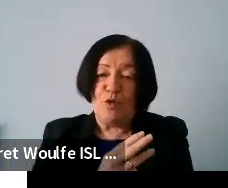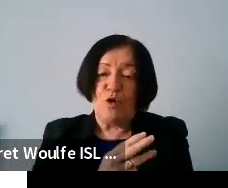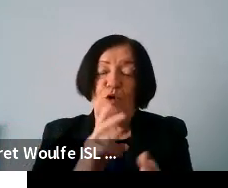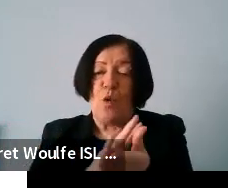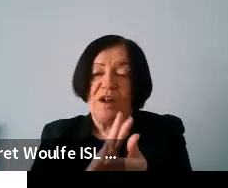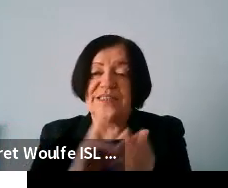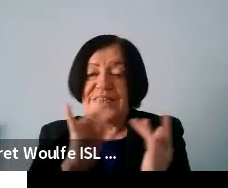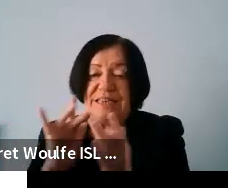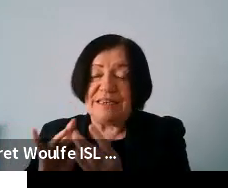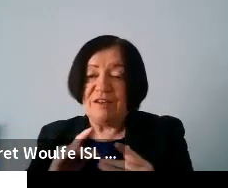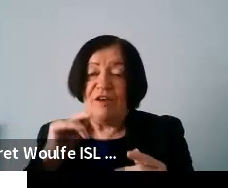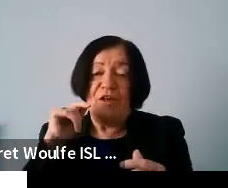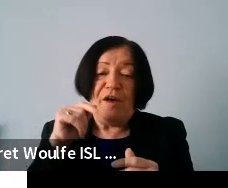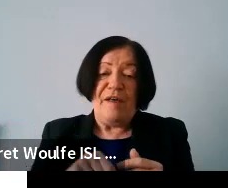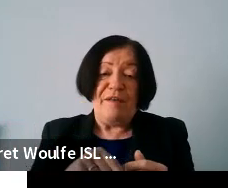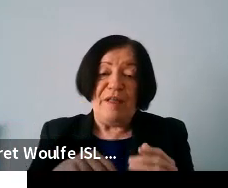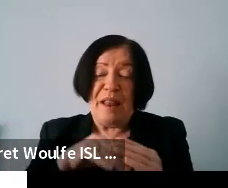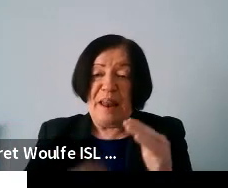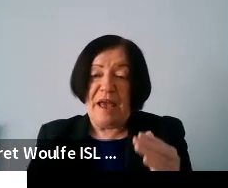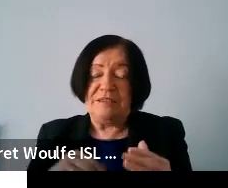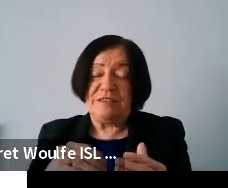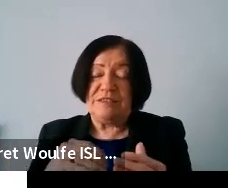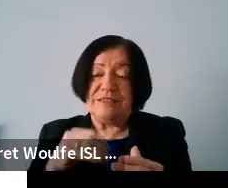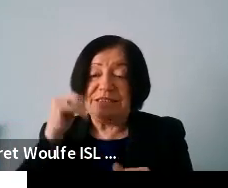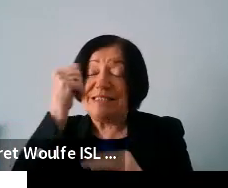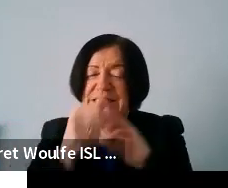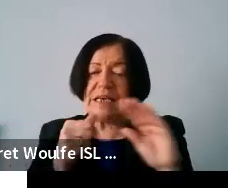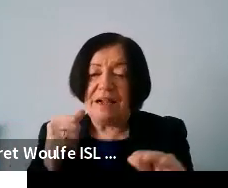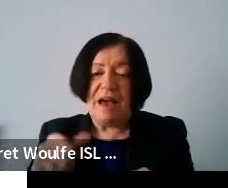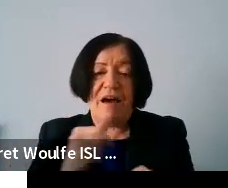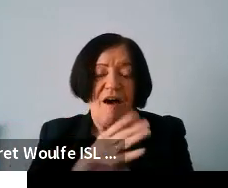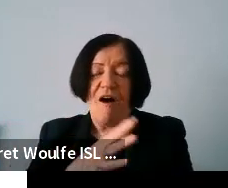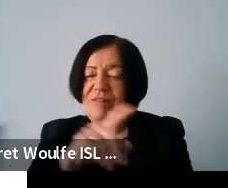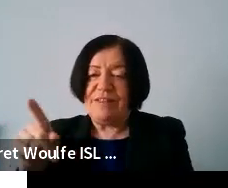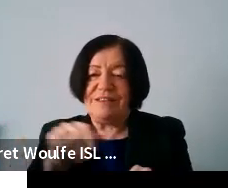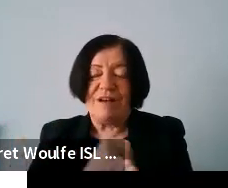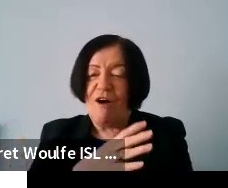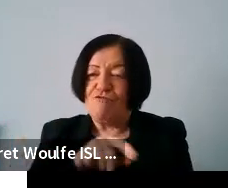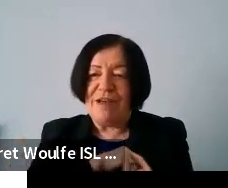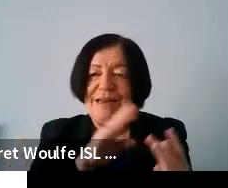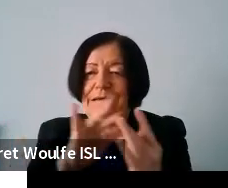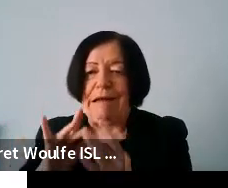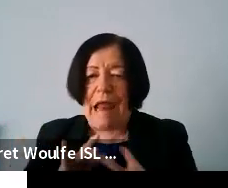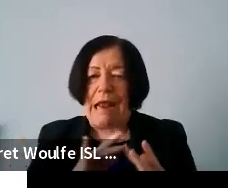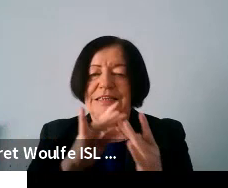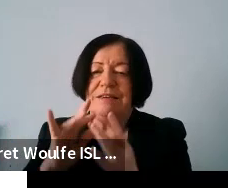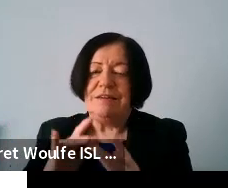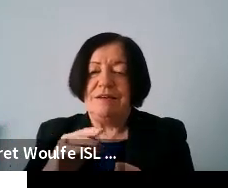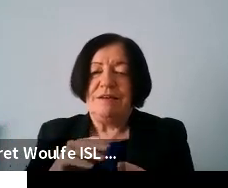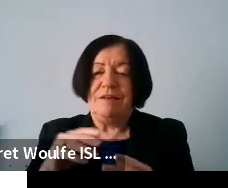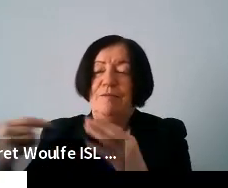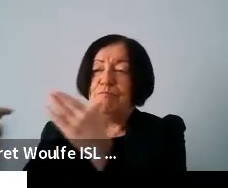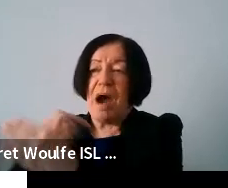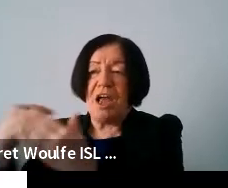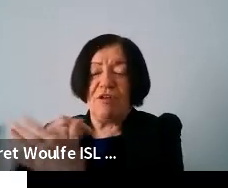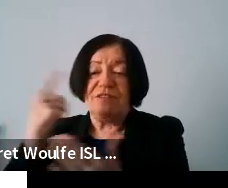they own less devices and they have lower skills and all of these things kind of interconnect um migrants there